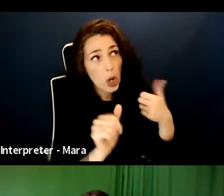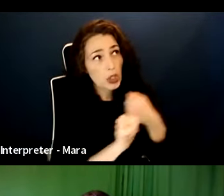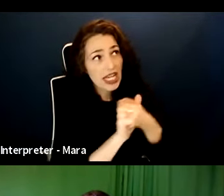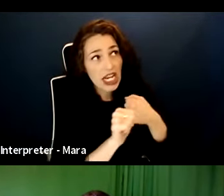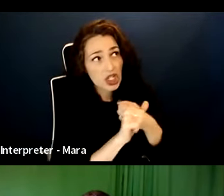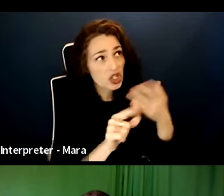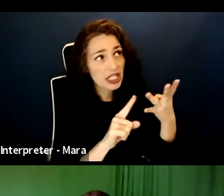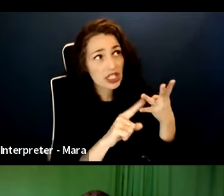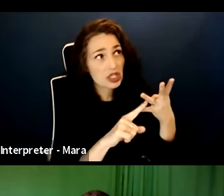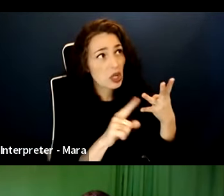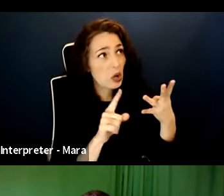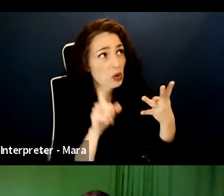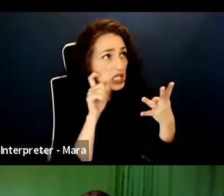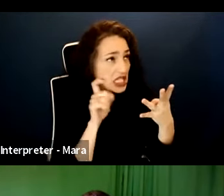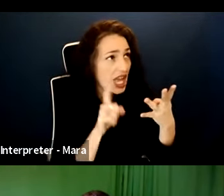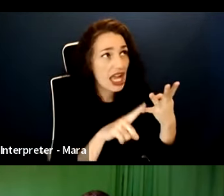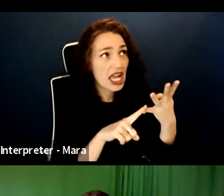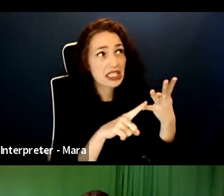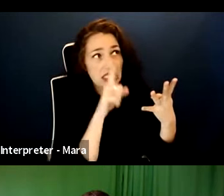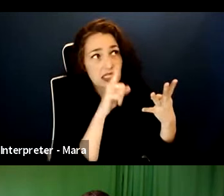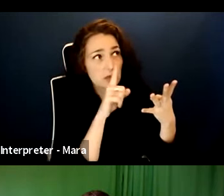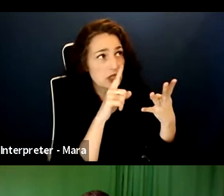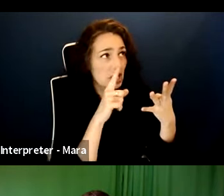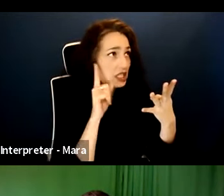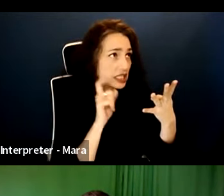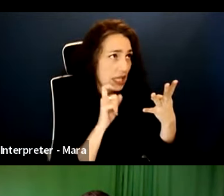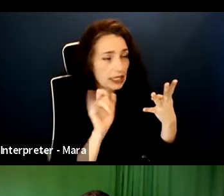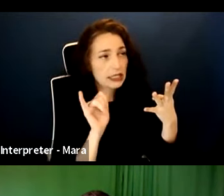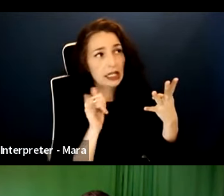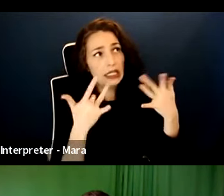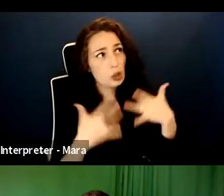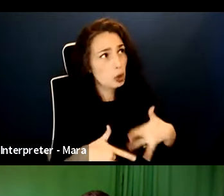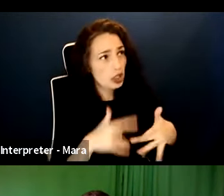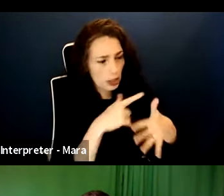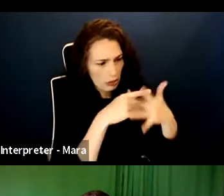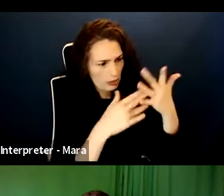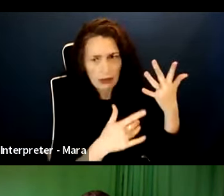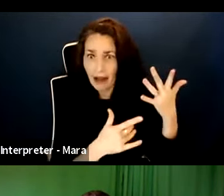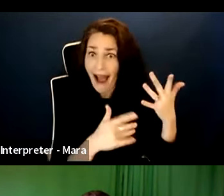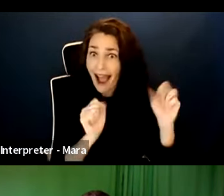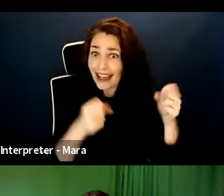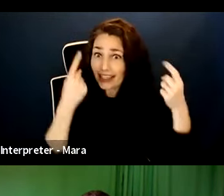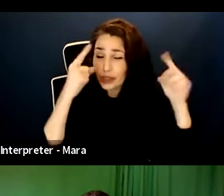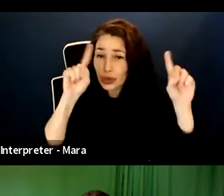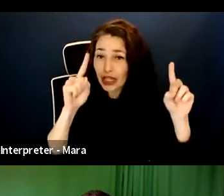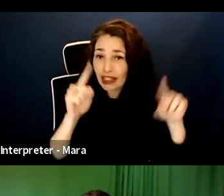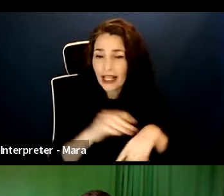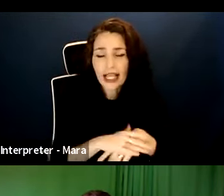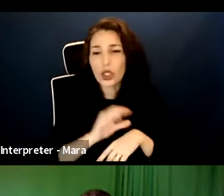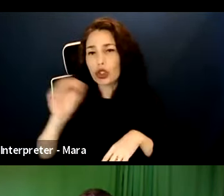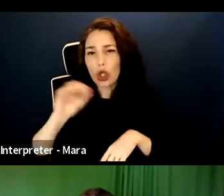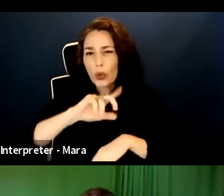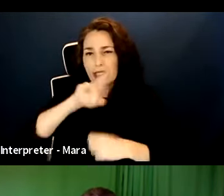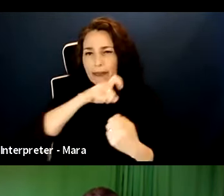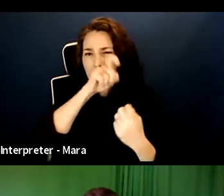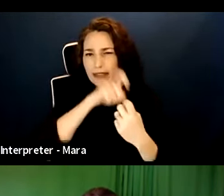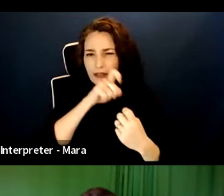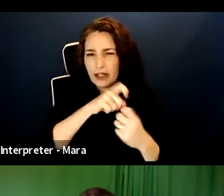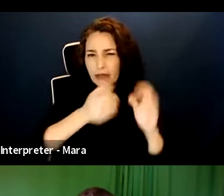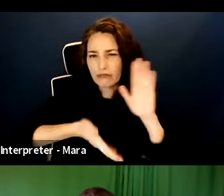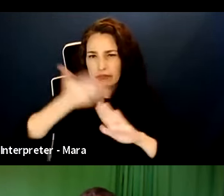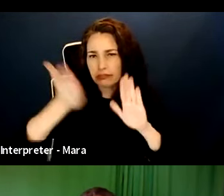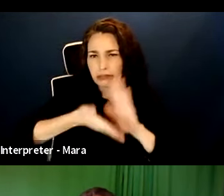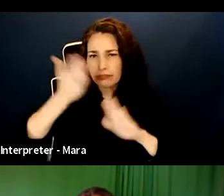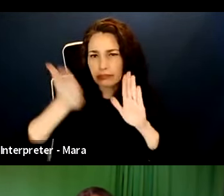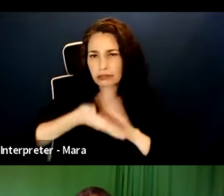no simulated sex, no nudity. I think I can do this. There's no runtime length, which is a great thing for a